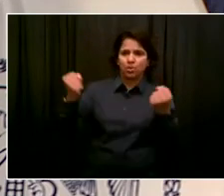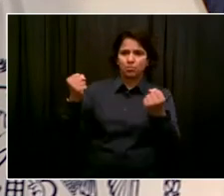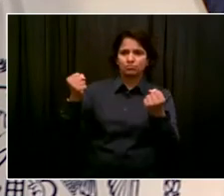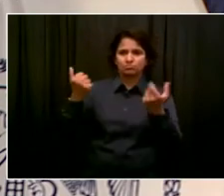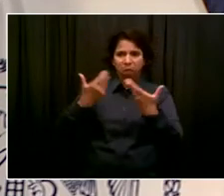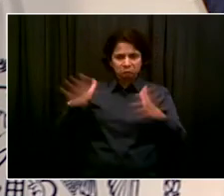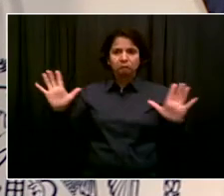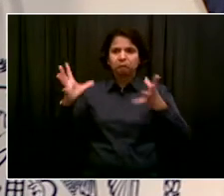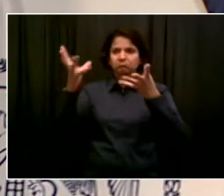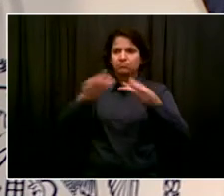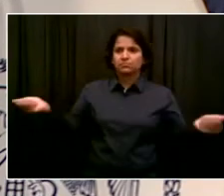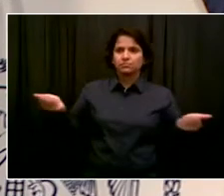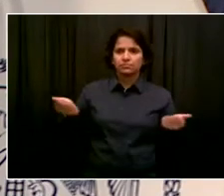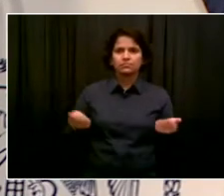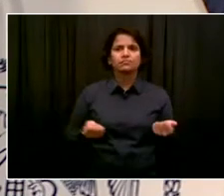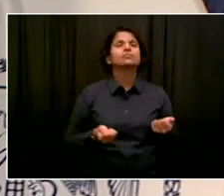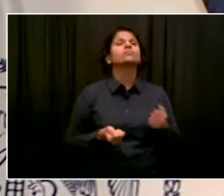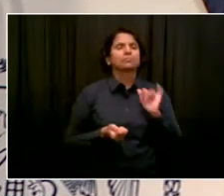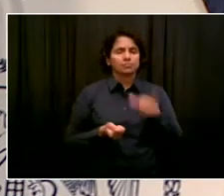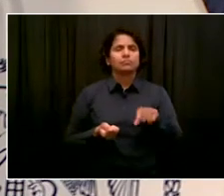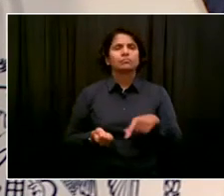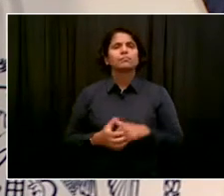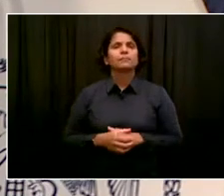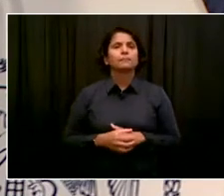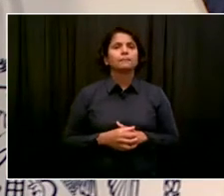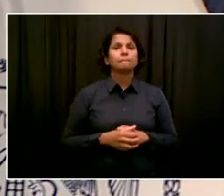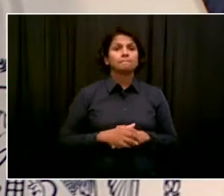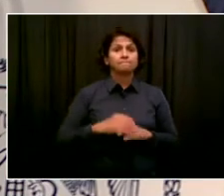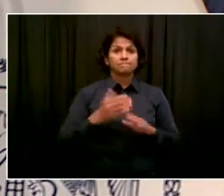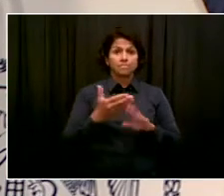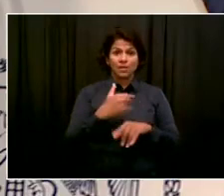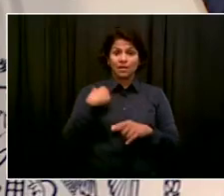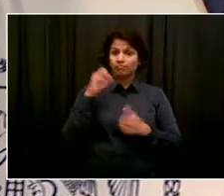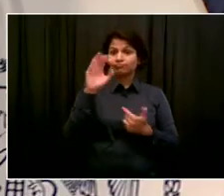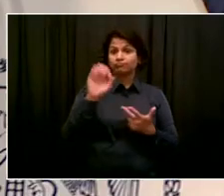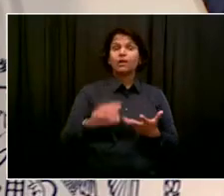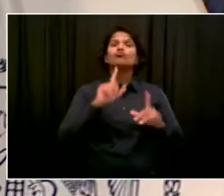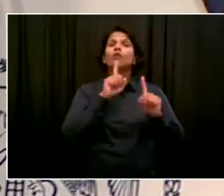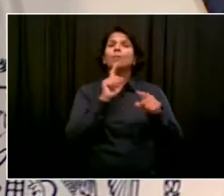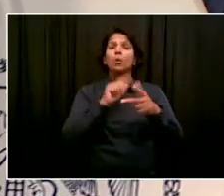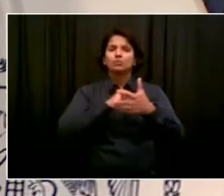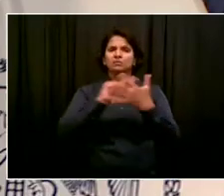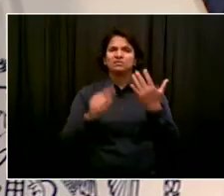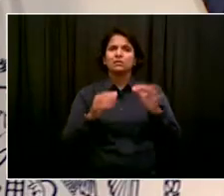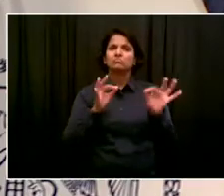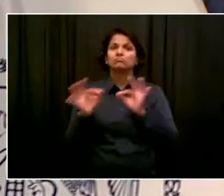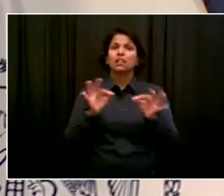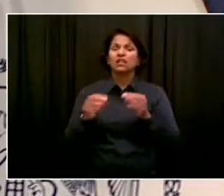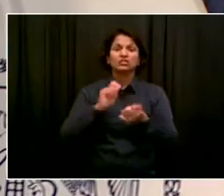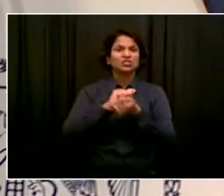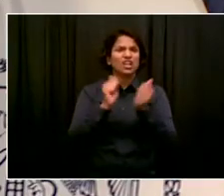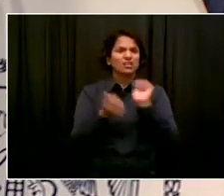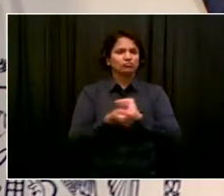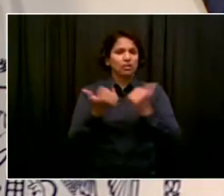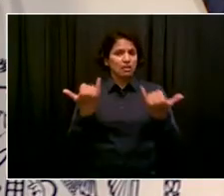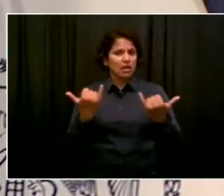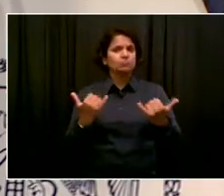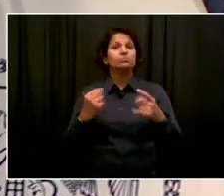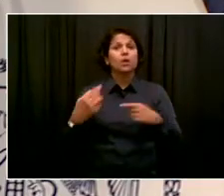do, just an update on the indicators themselves. I've been saying now over these last days to expect changes in the approach on the indicators.